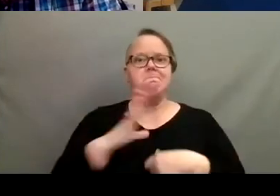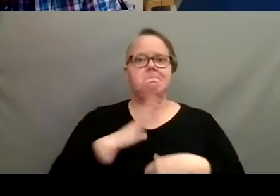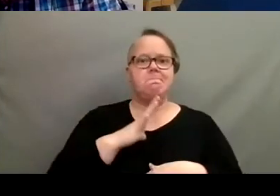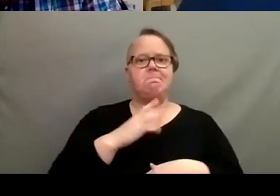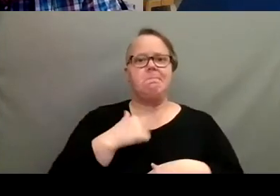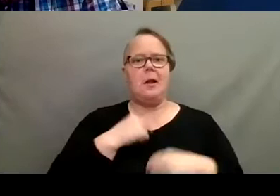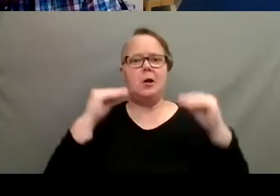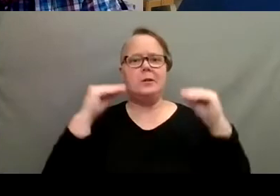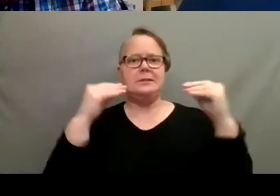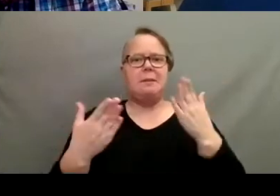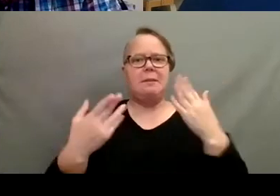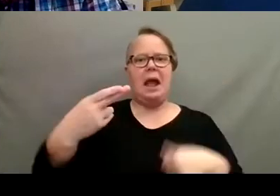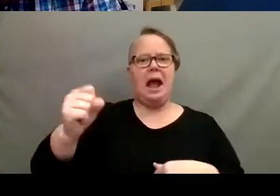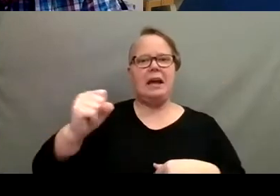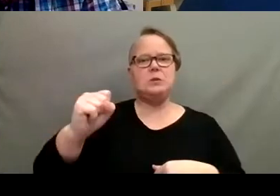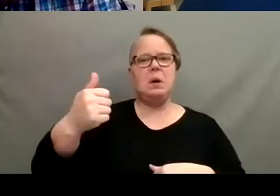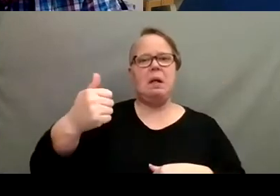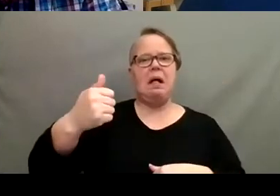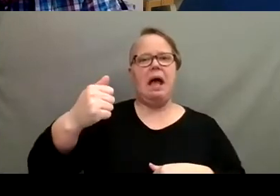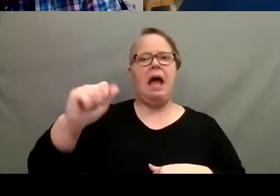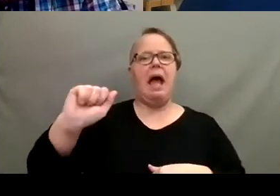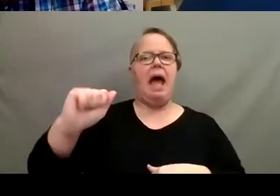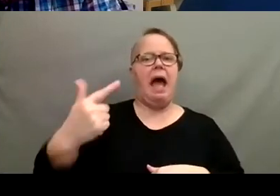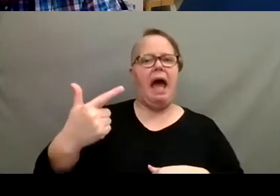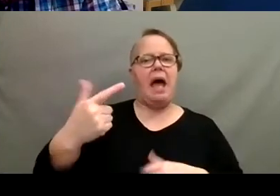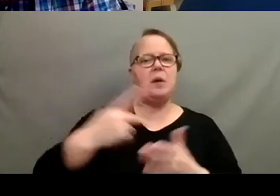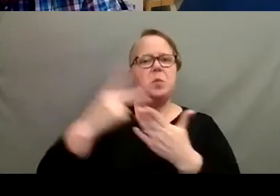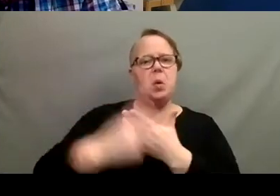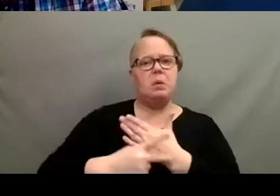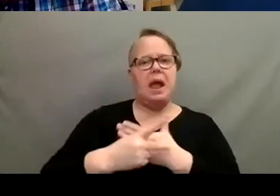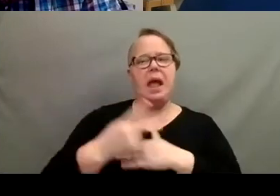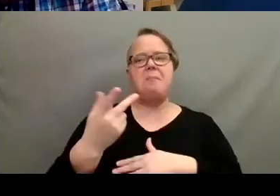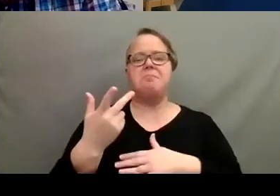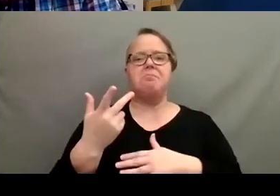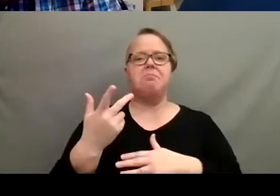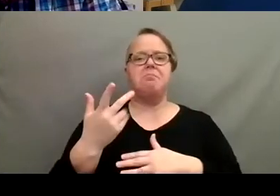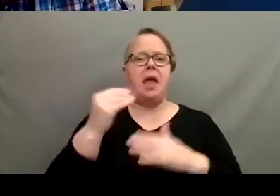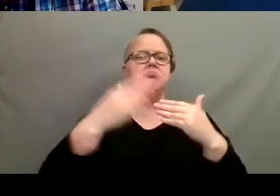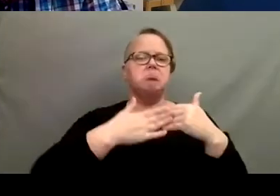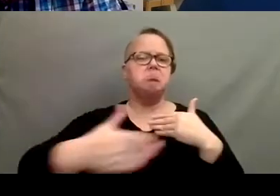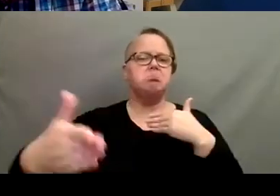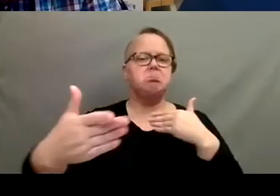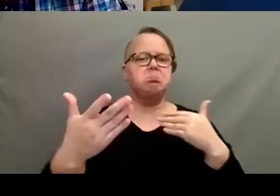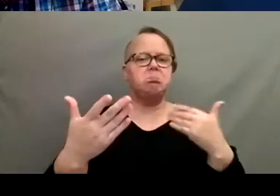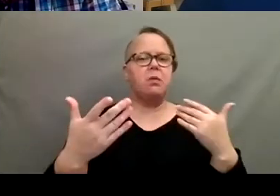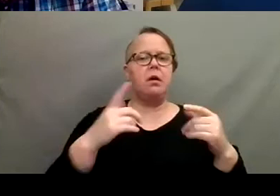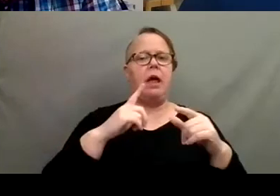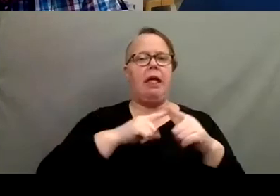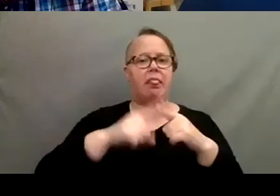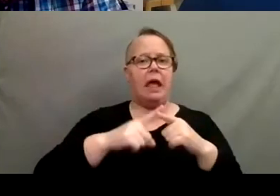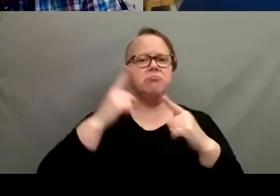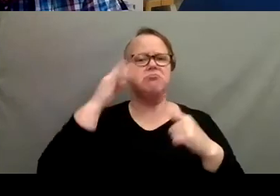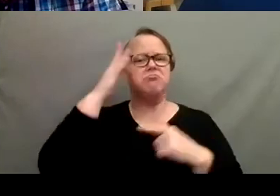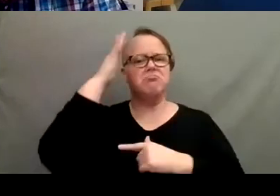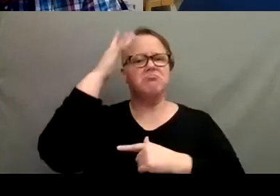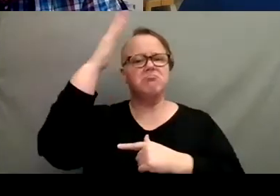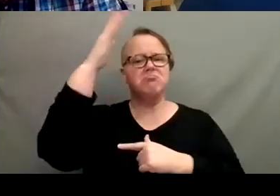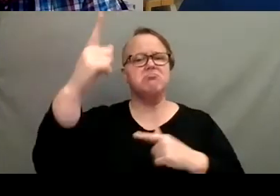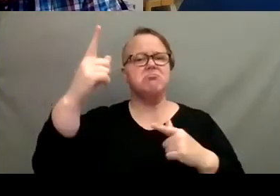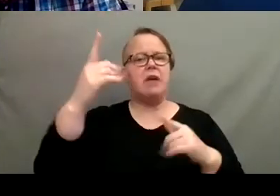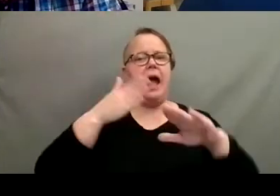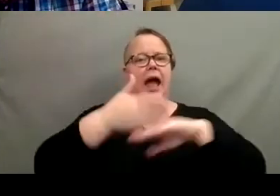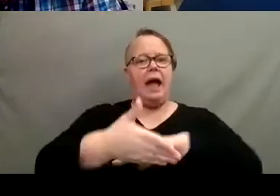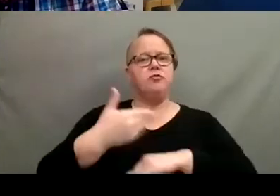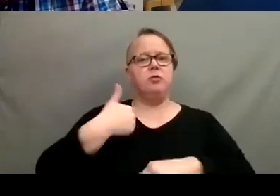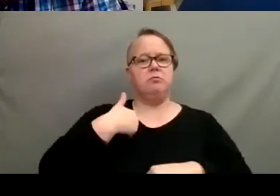I'll teach maybe a high school ag program and kind of go from there. But then eventually decided after I got my